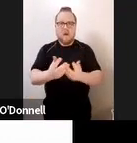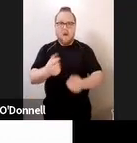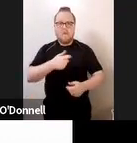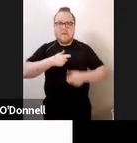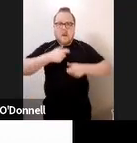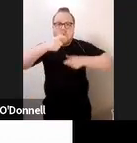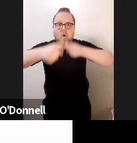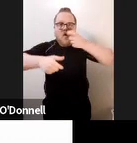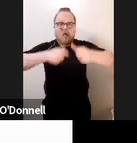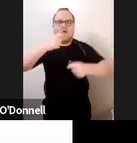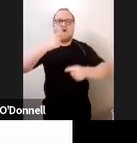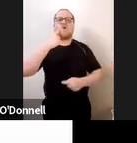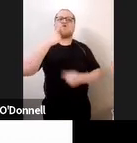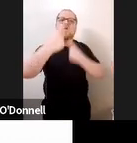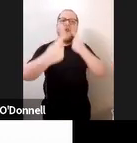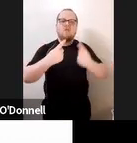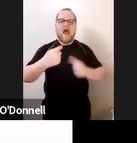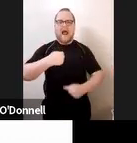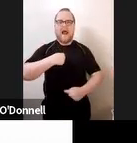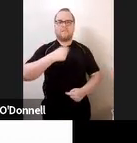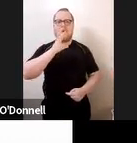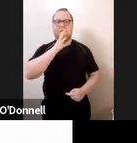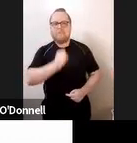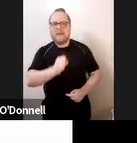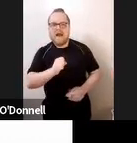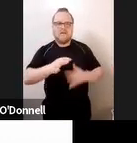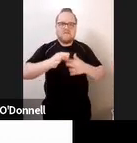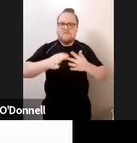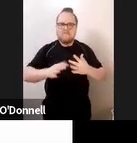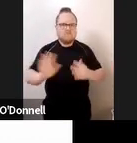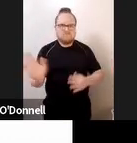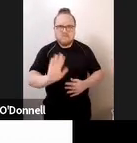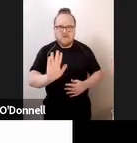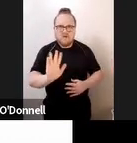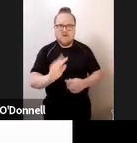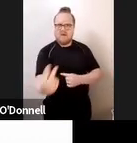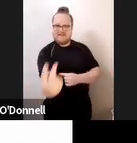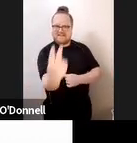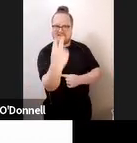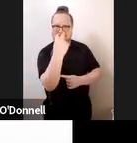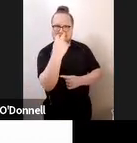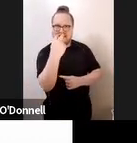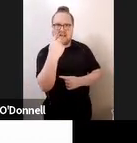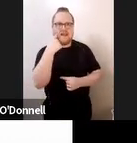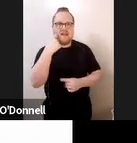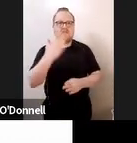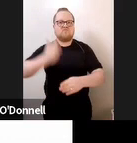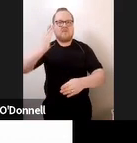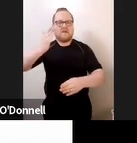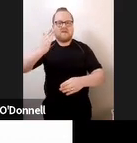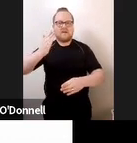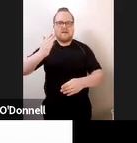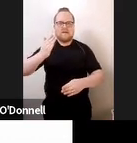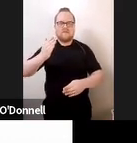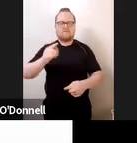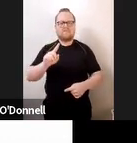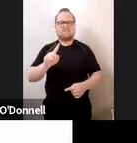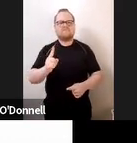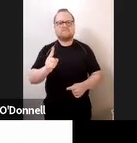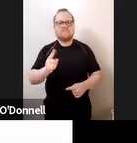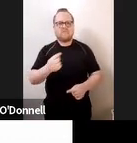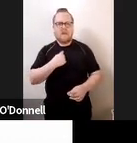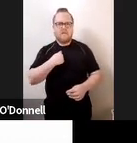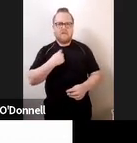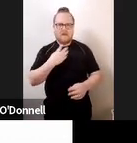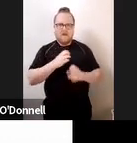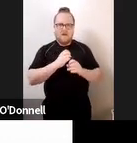wouldn't give that information away to a deafblind person because it's visual. Does that mean I have to tell the deafblind person that